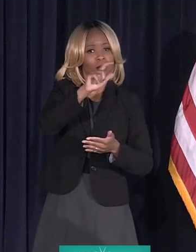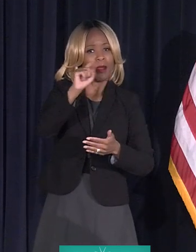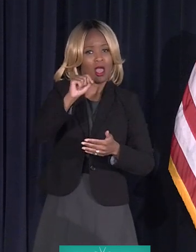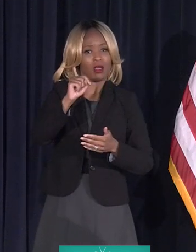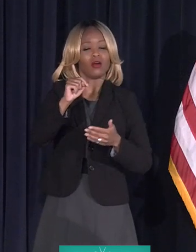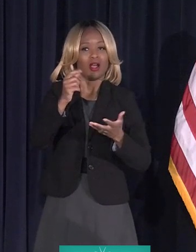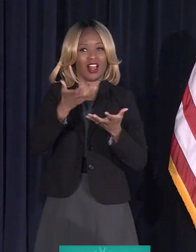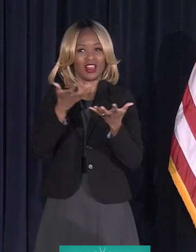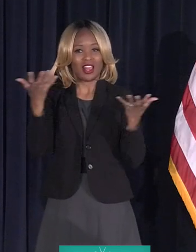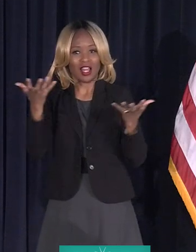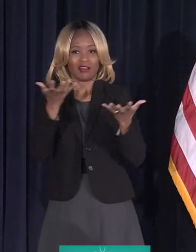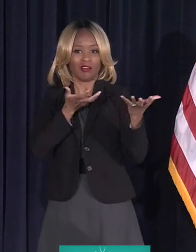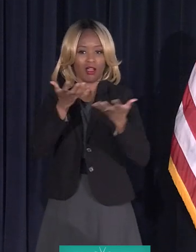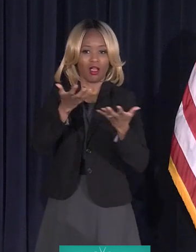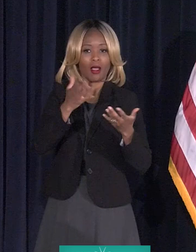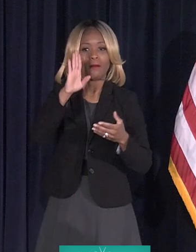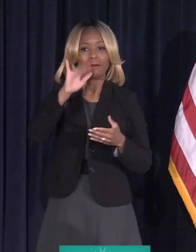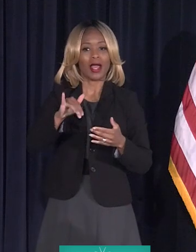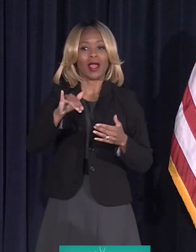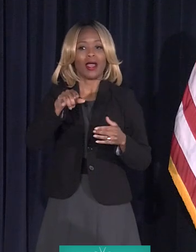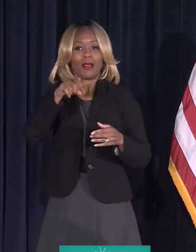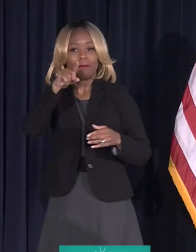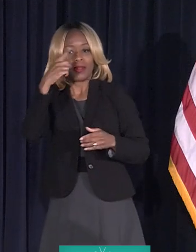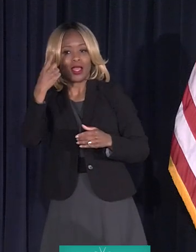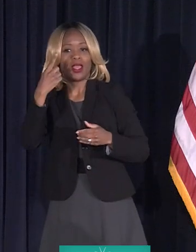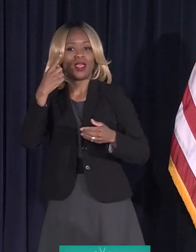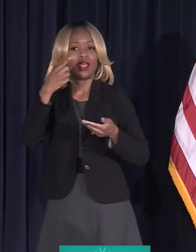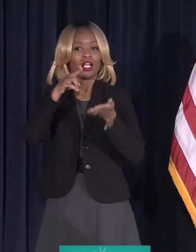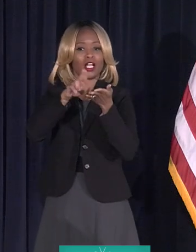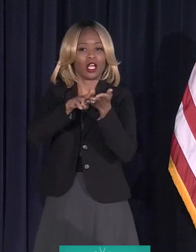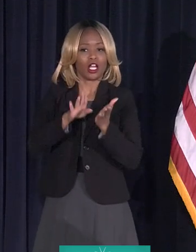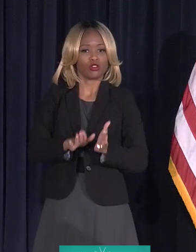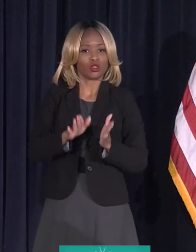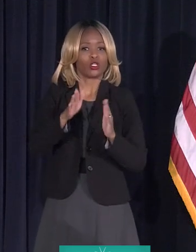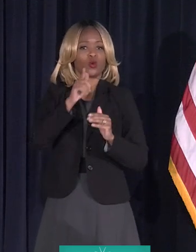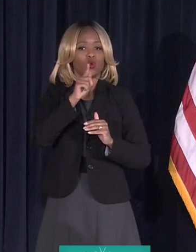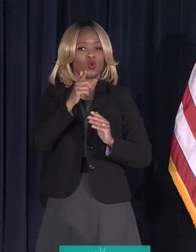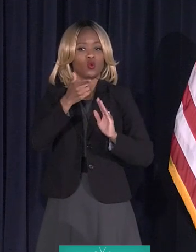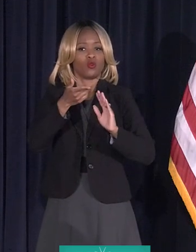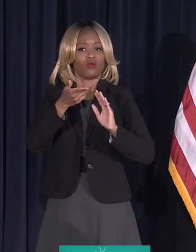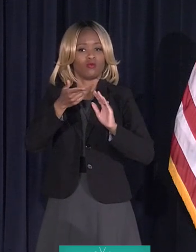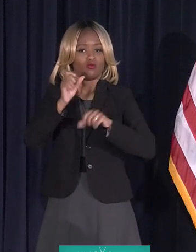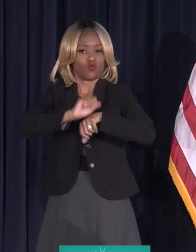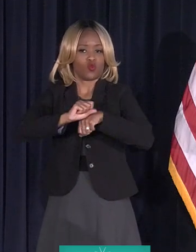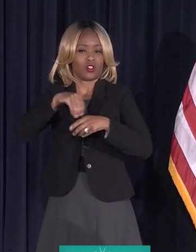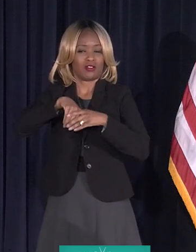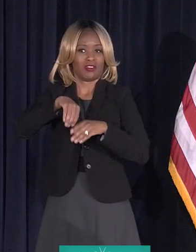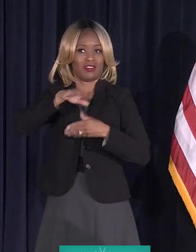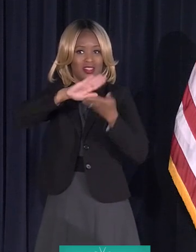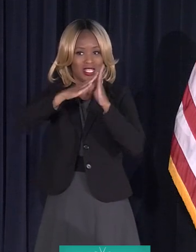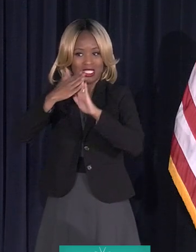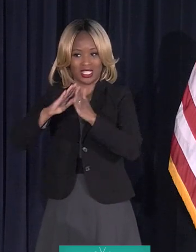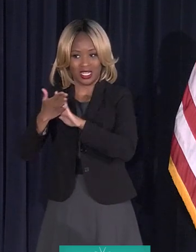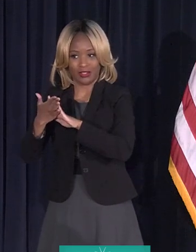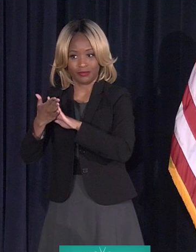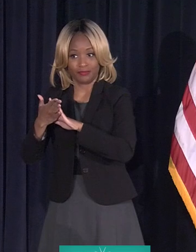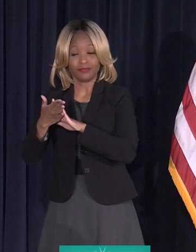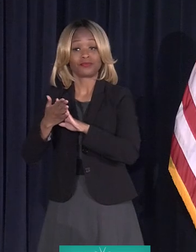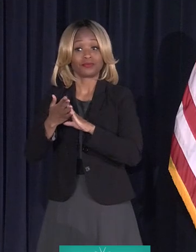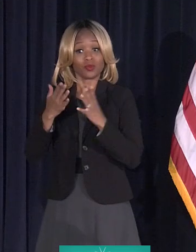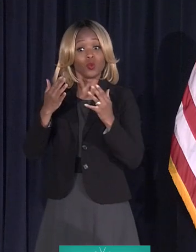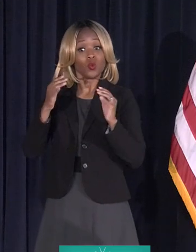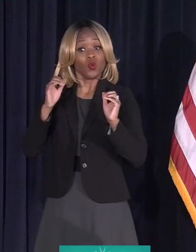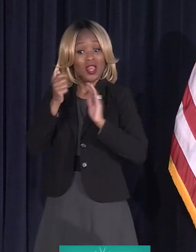that was done by the black contractors who operate in the city. Because now that we're doing this from the city, we can legally give